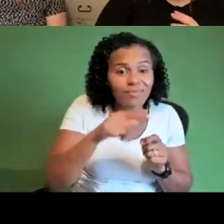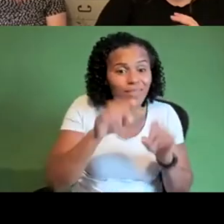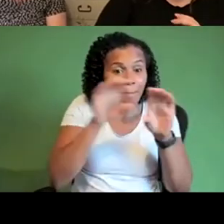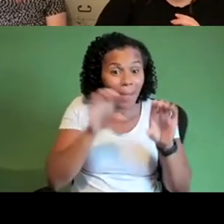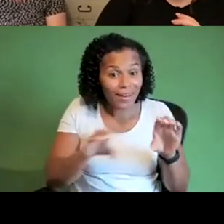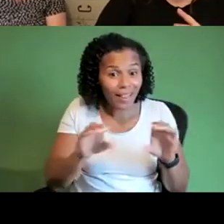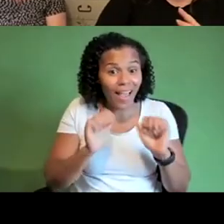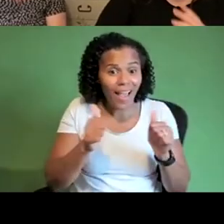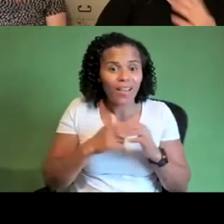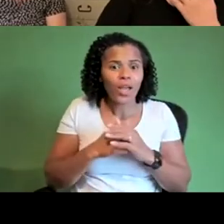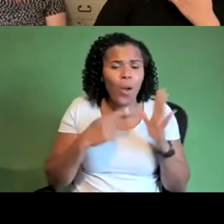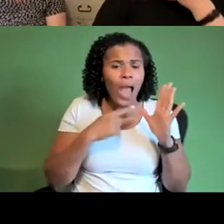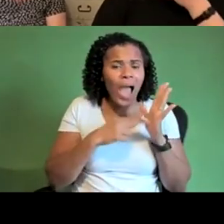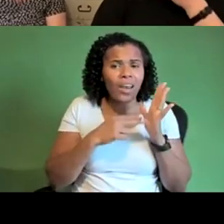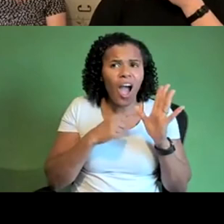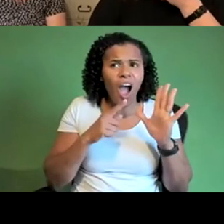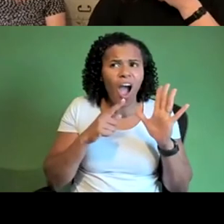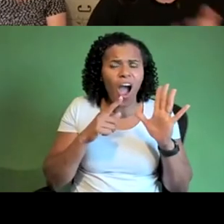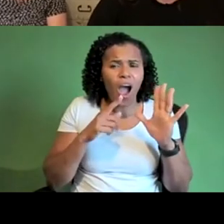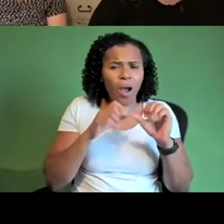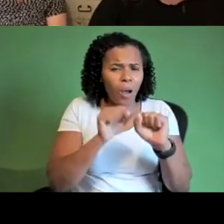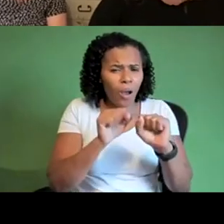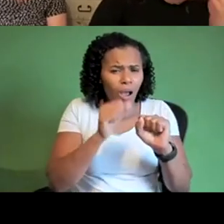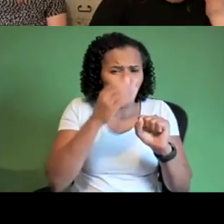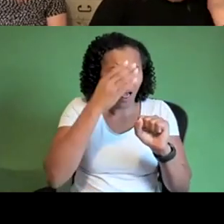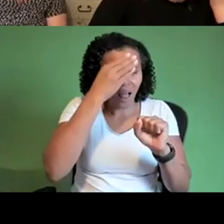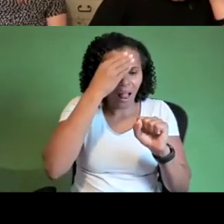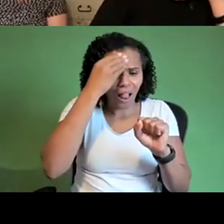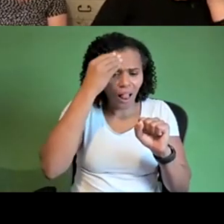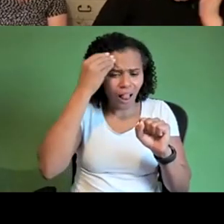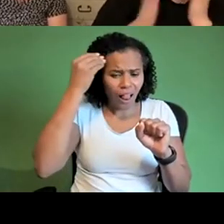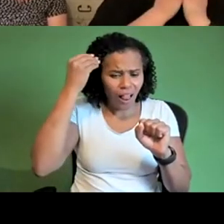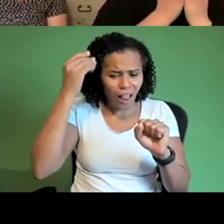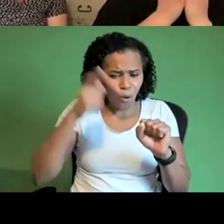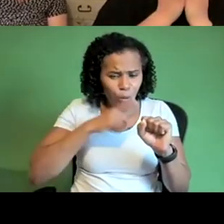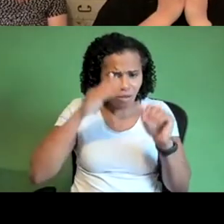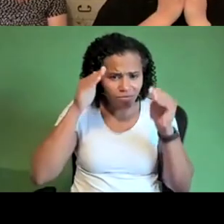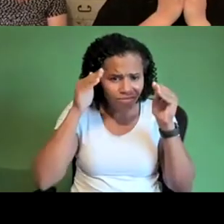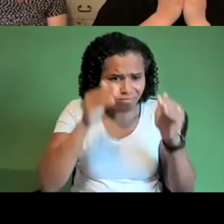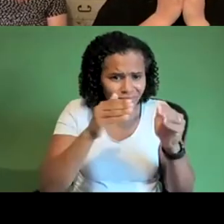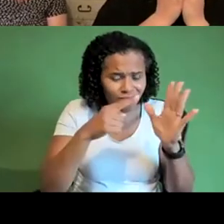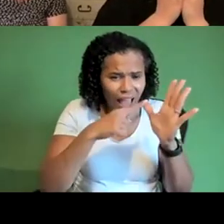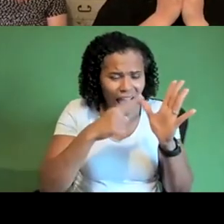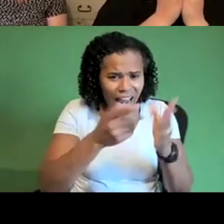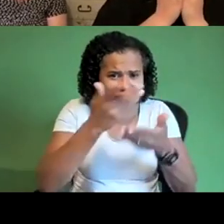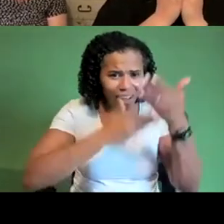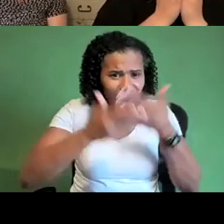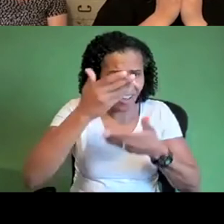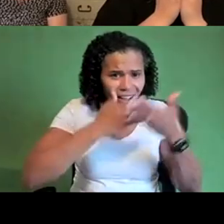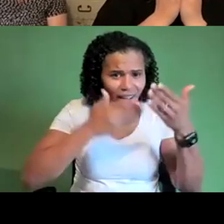hang on i might have forgotten it because i was listening to you oh no no no no it's fine um